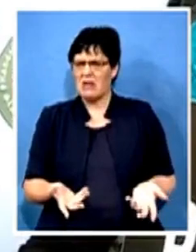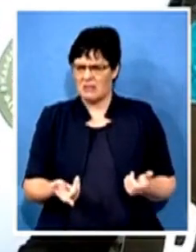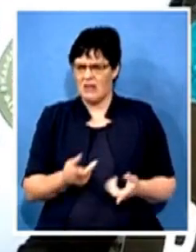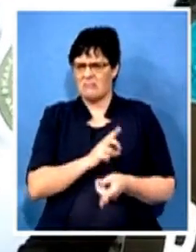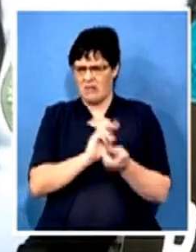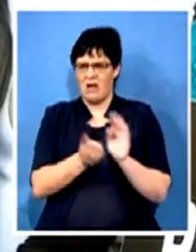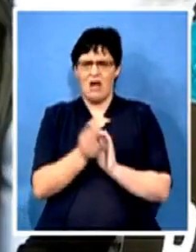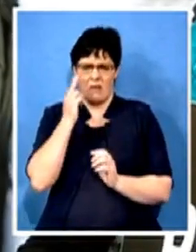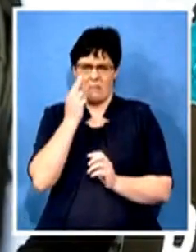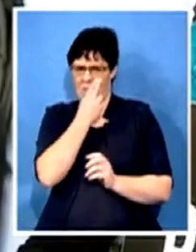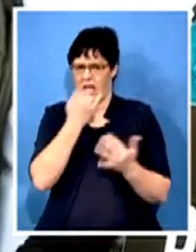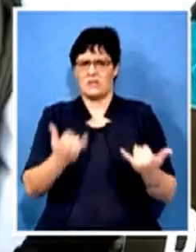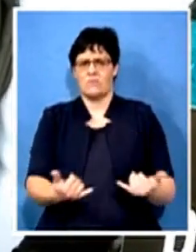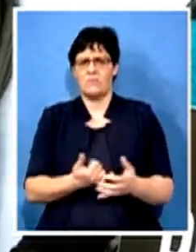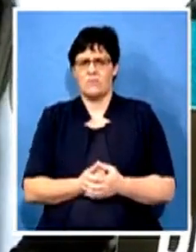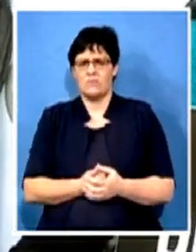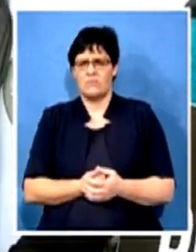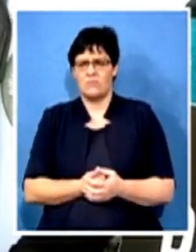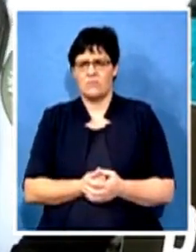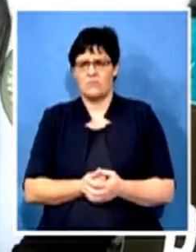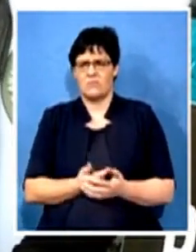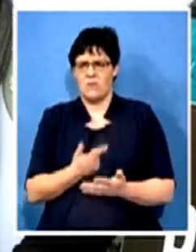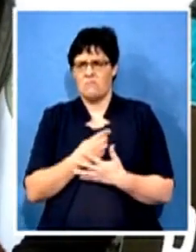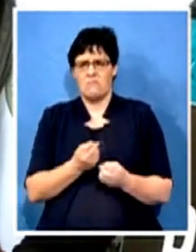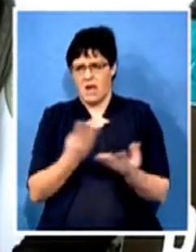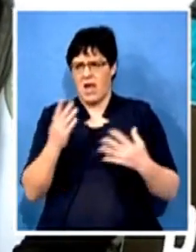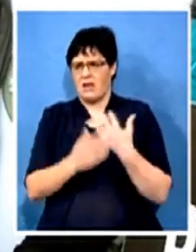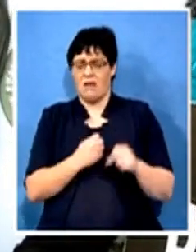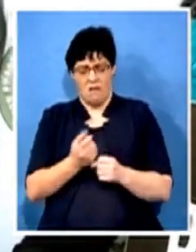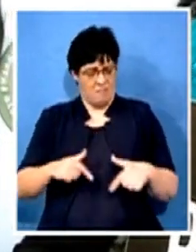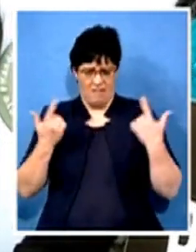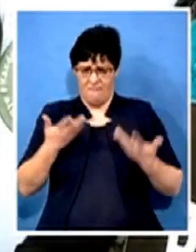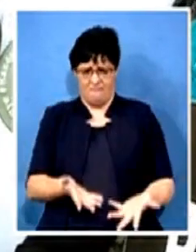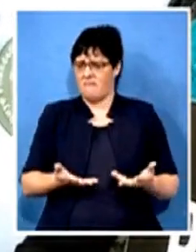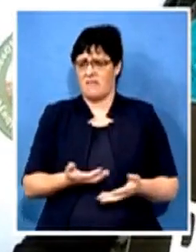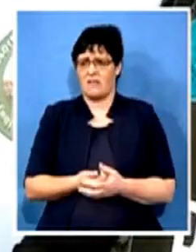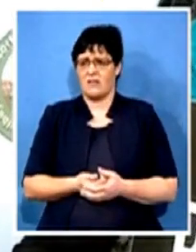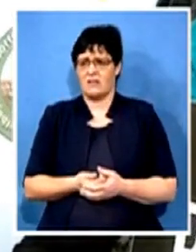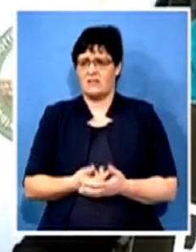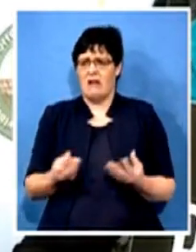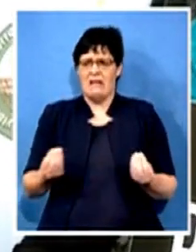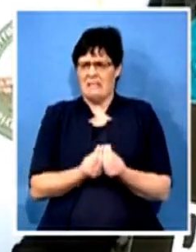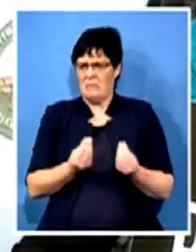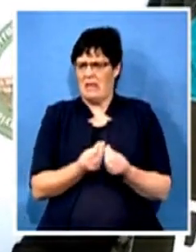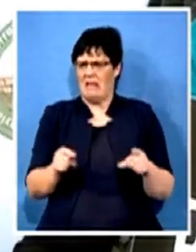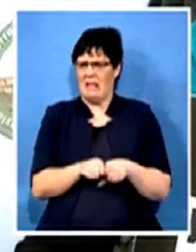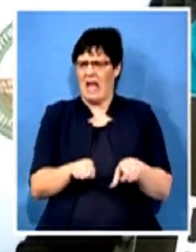So who fear, are you, and the country? I have to fight for